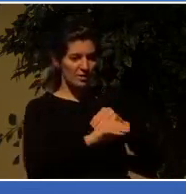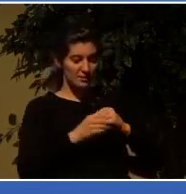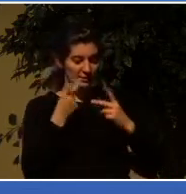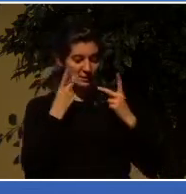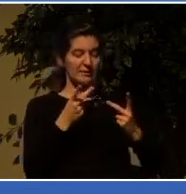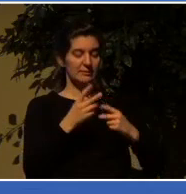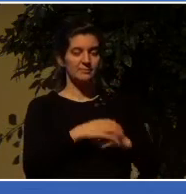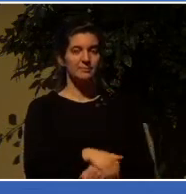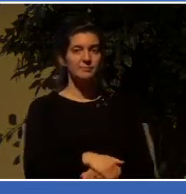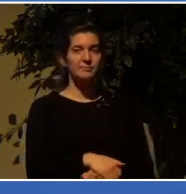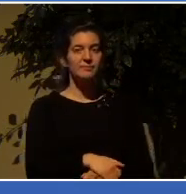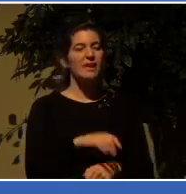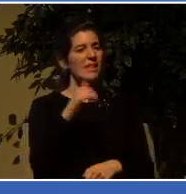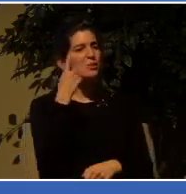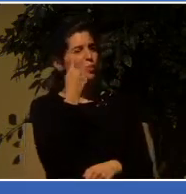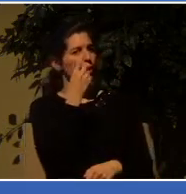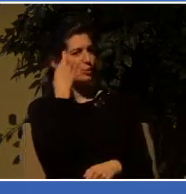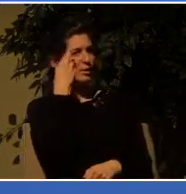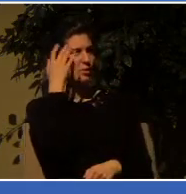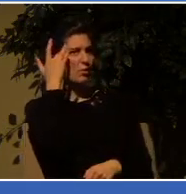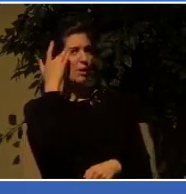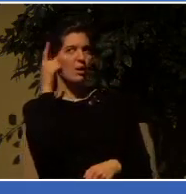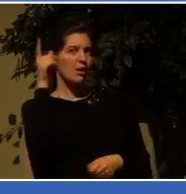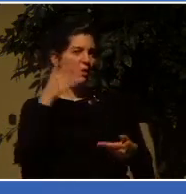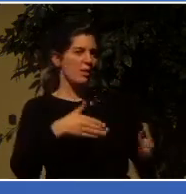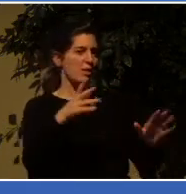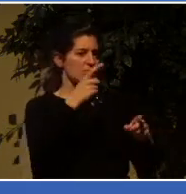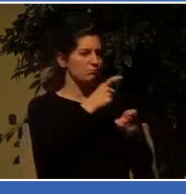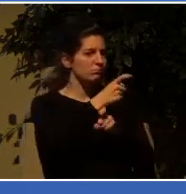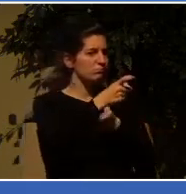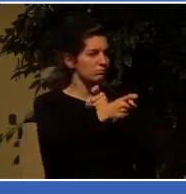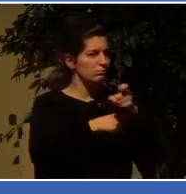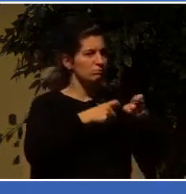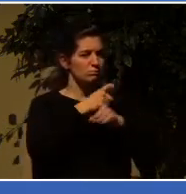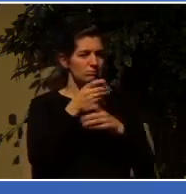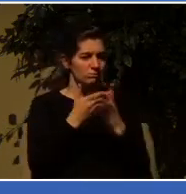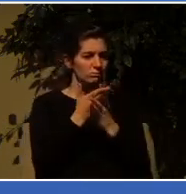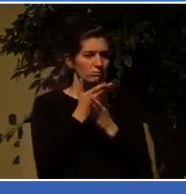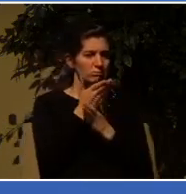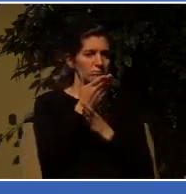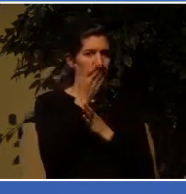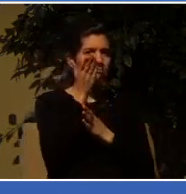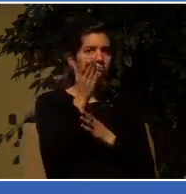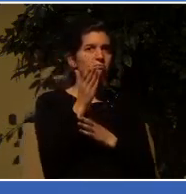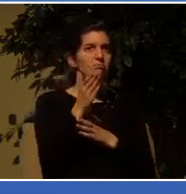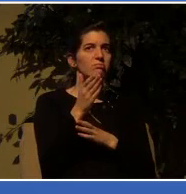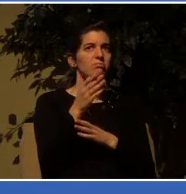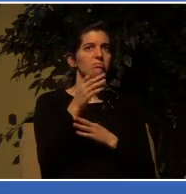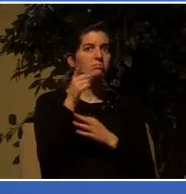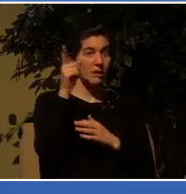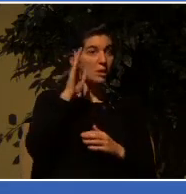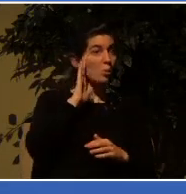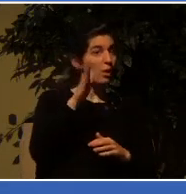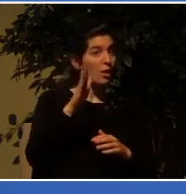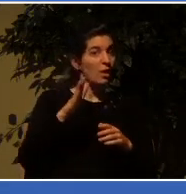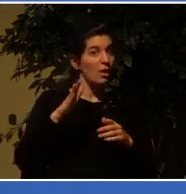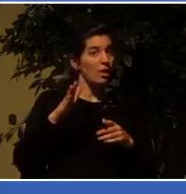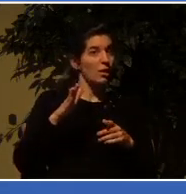and why he will allow persecution to come our way, believe you me, you know, if the Lord tarries